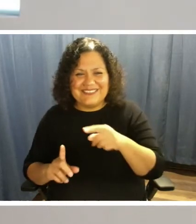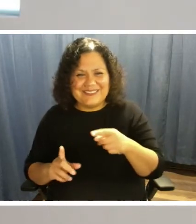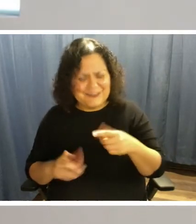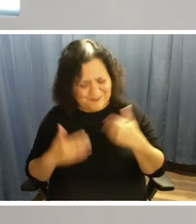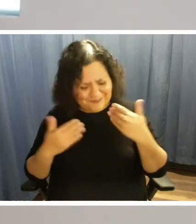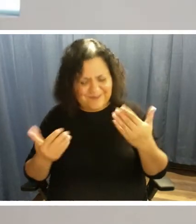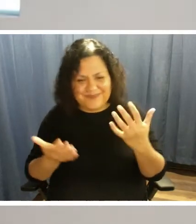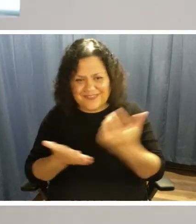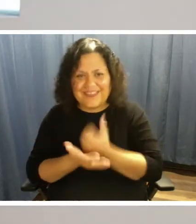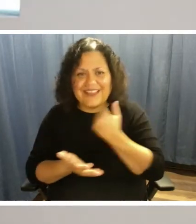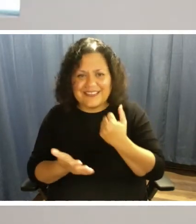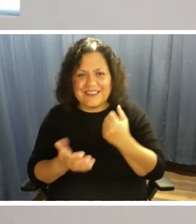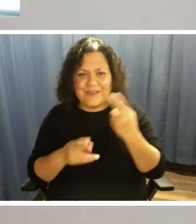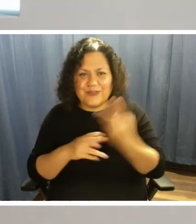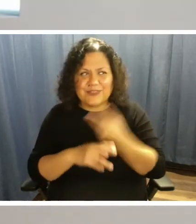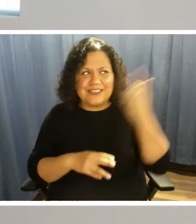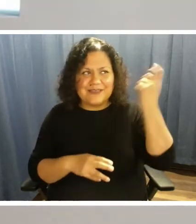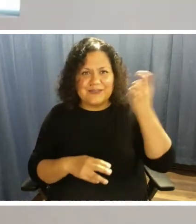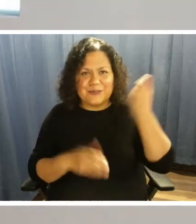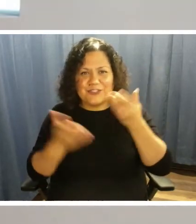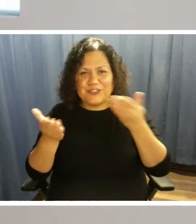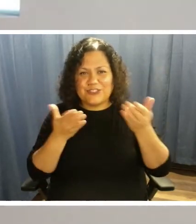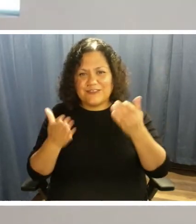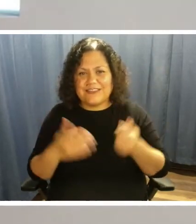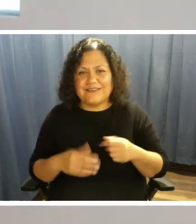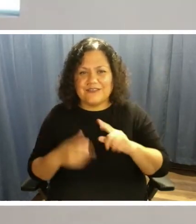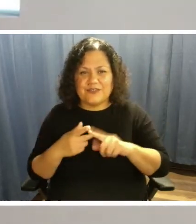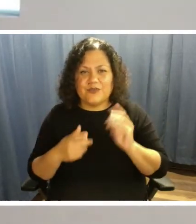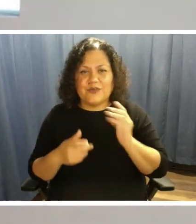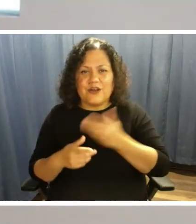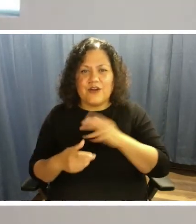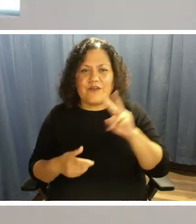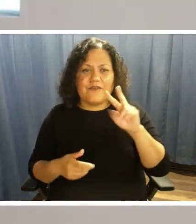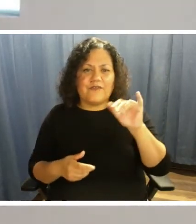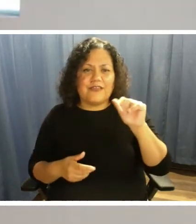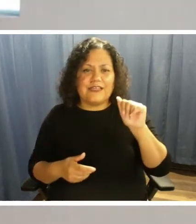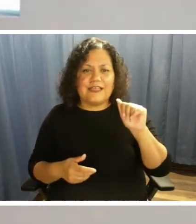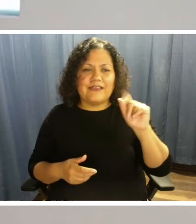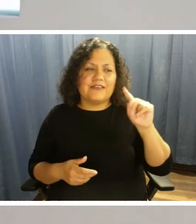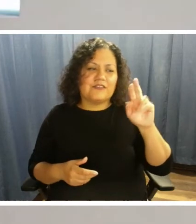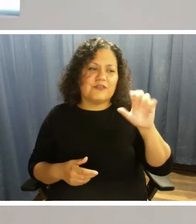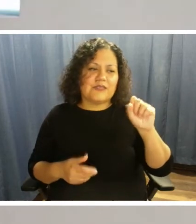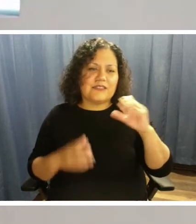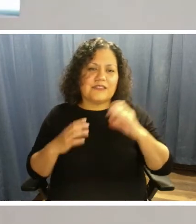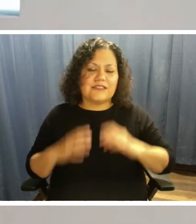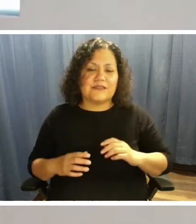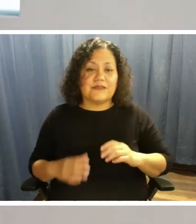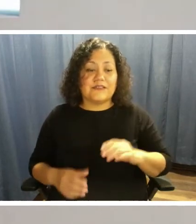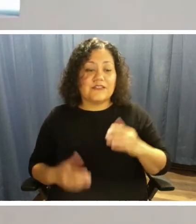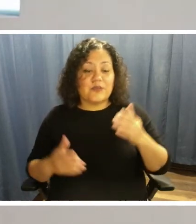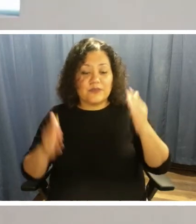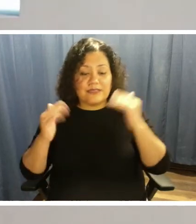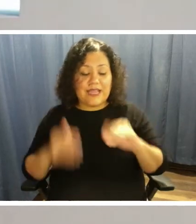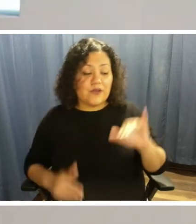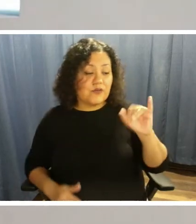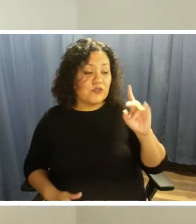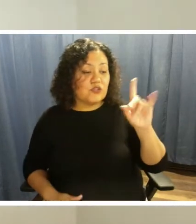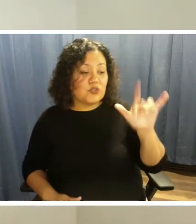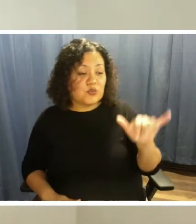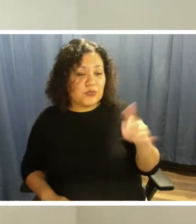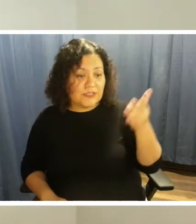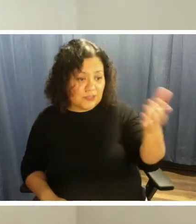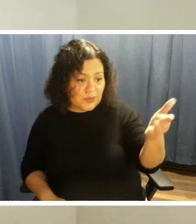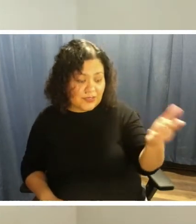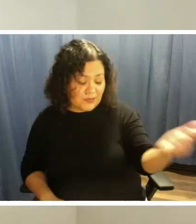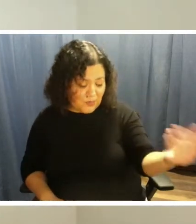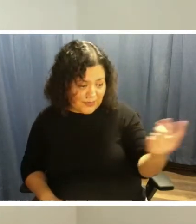advantage of that feature that we offer to our VIA Trans customers. So, Judy, you're on the line. Please state your question.